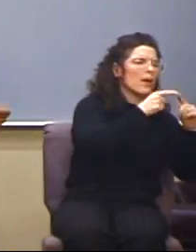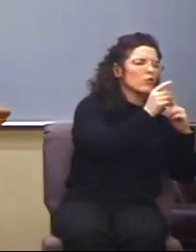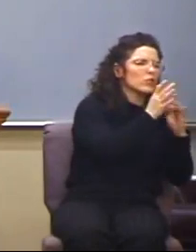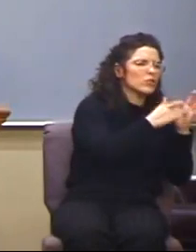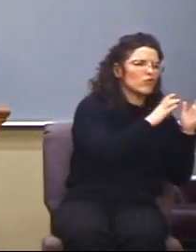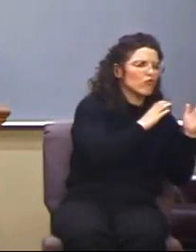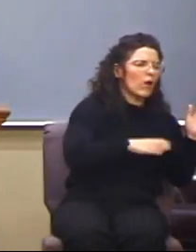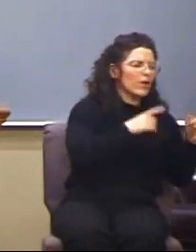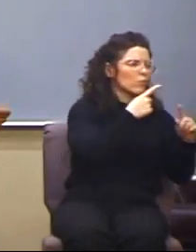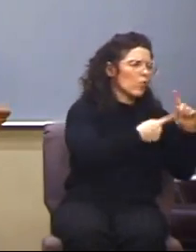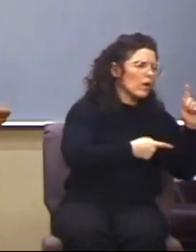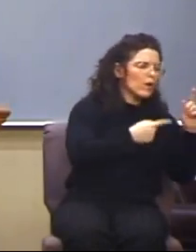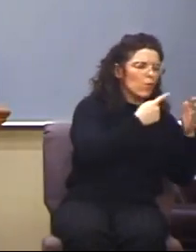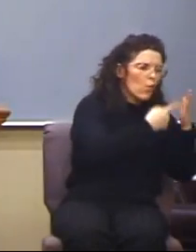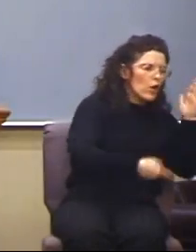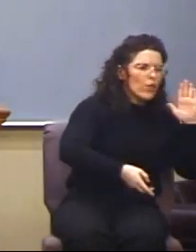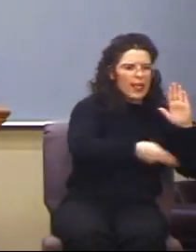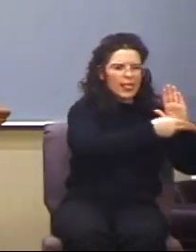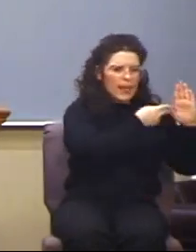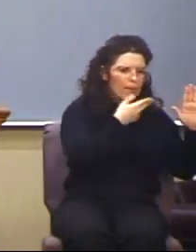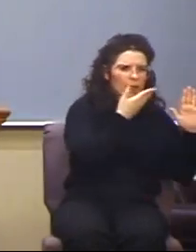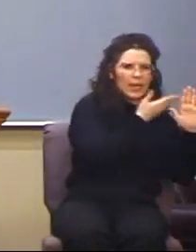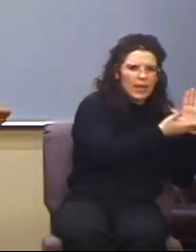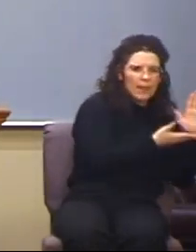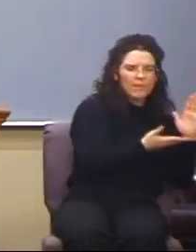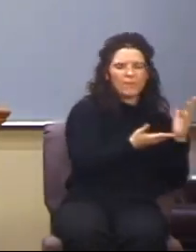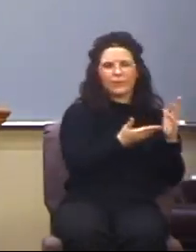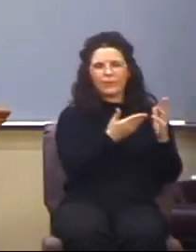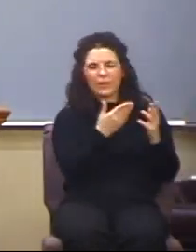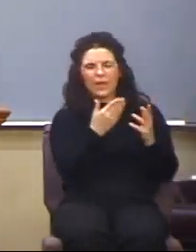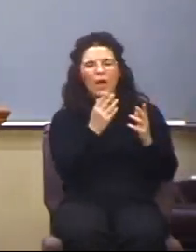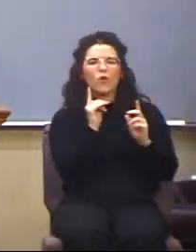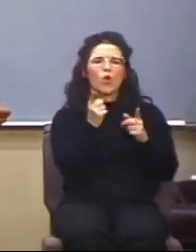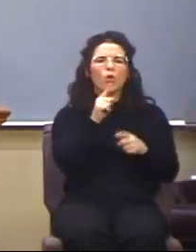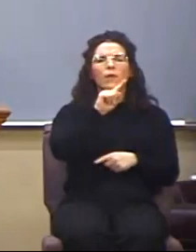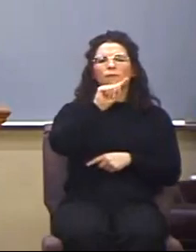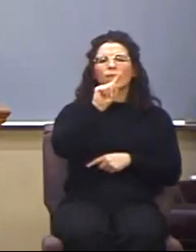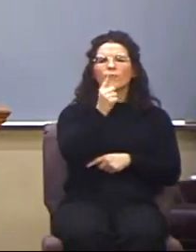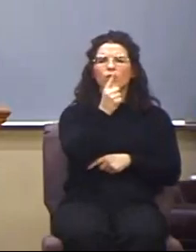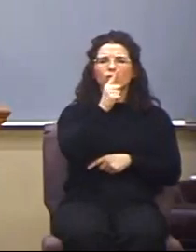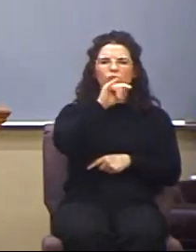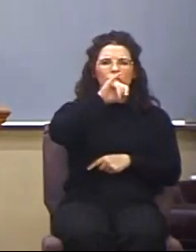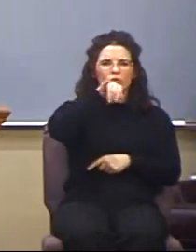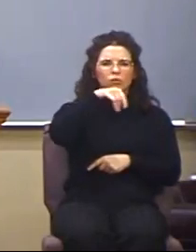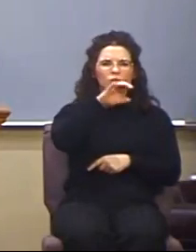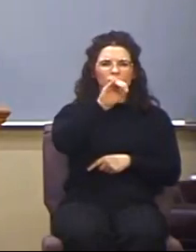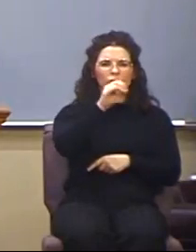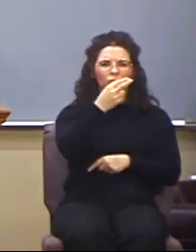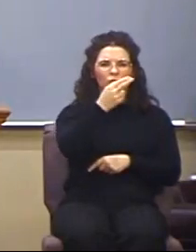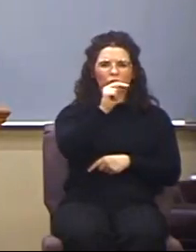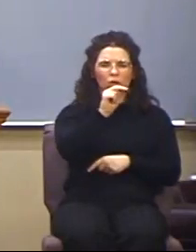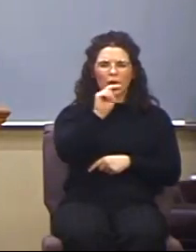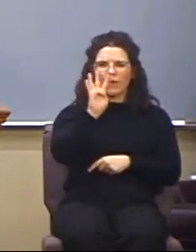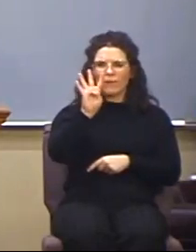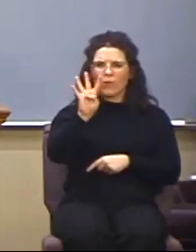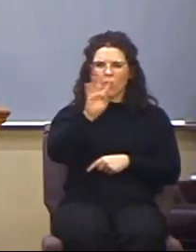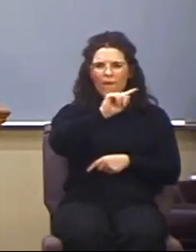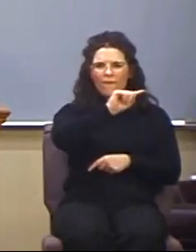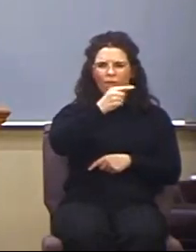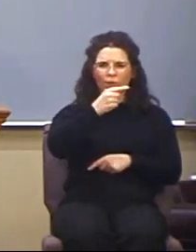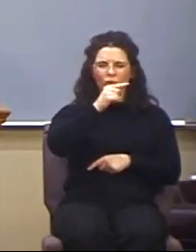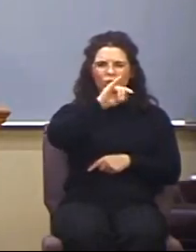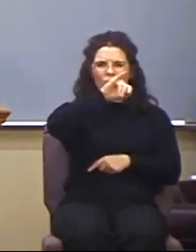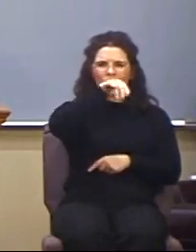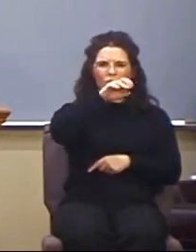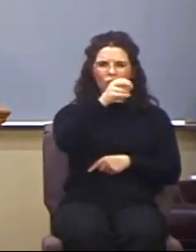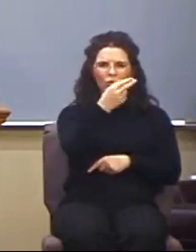4, and notice there is an interesting parallel, okay? It's not exactly the same thing here, but there is an